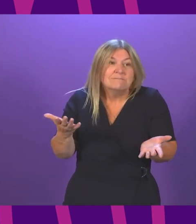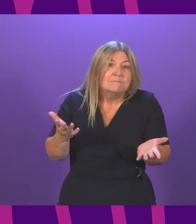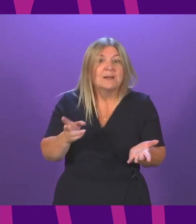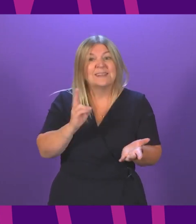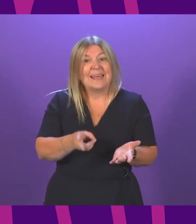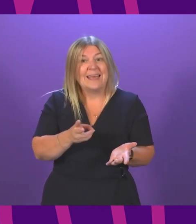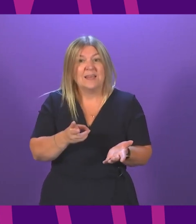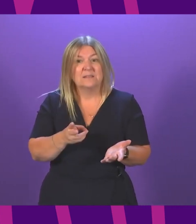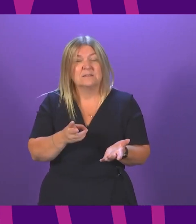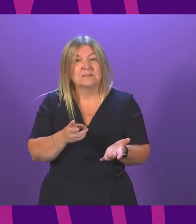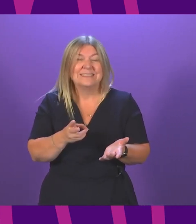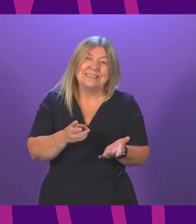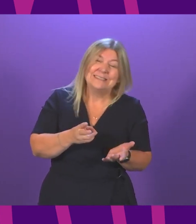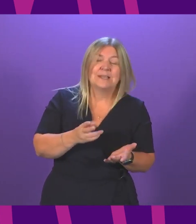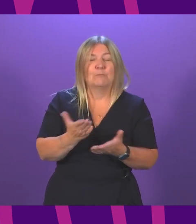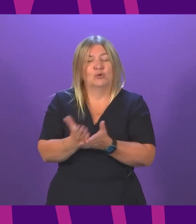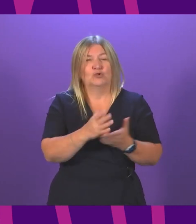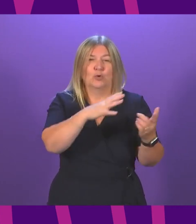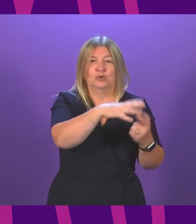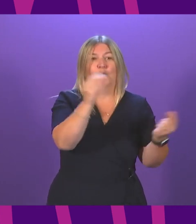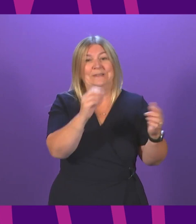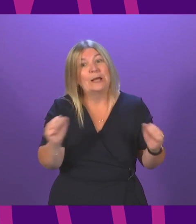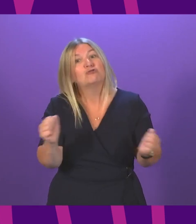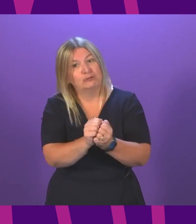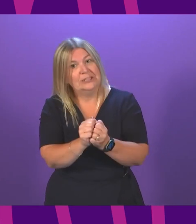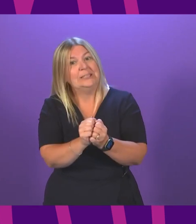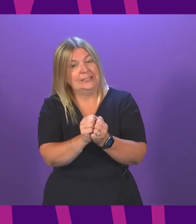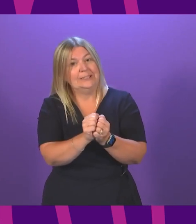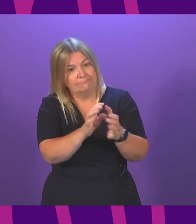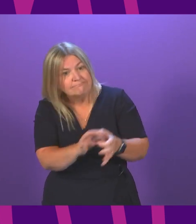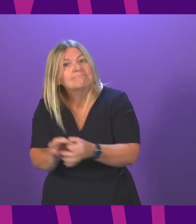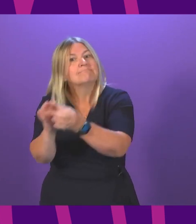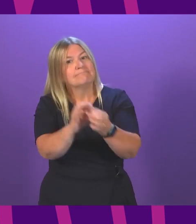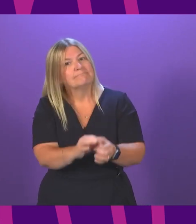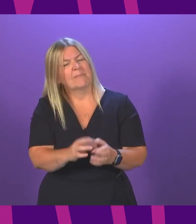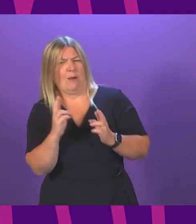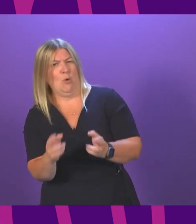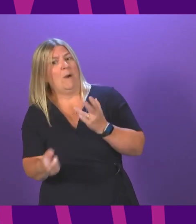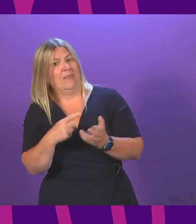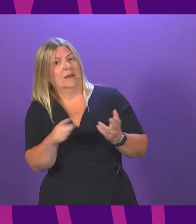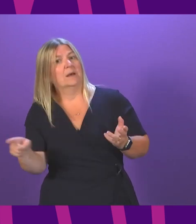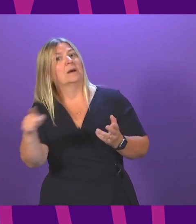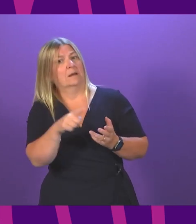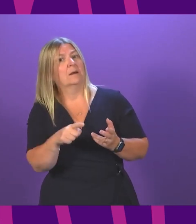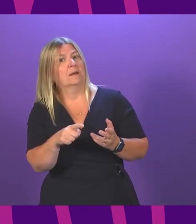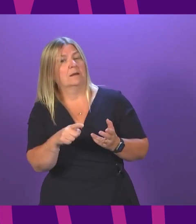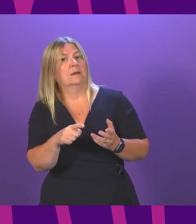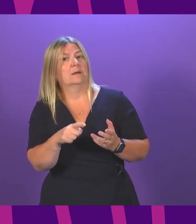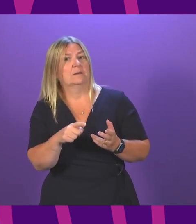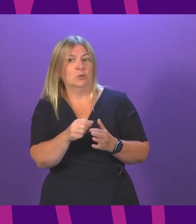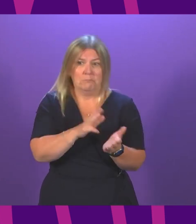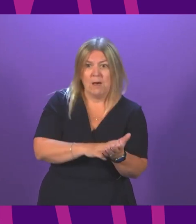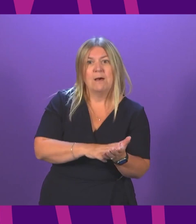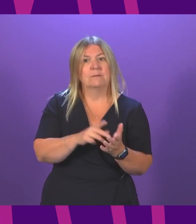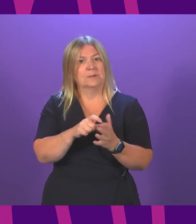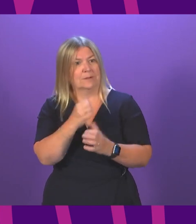I am not that hopeful I will get Conservative agreement to this point. I am more hopeful that I will get the agreement of people at Pym Duncan Glancy because